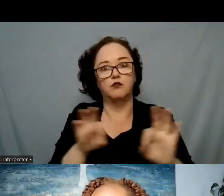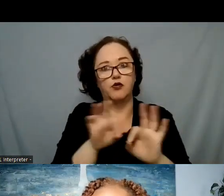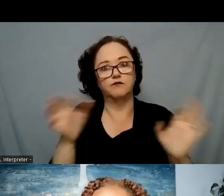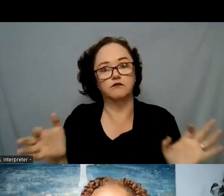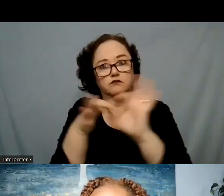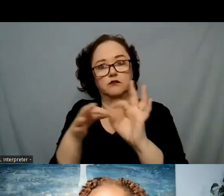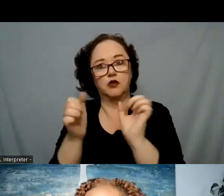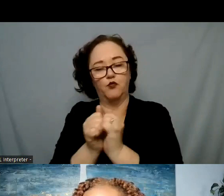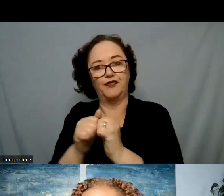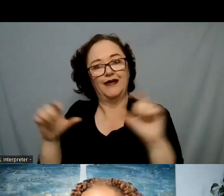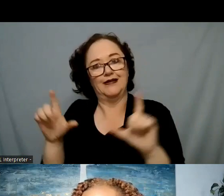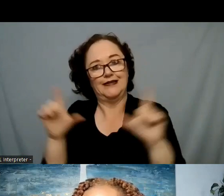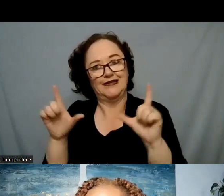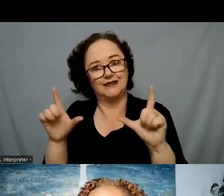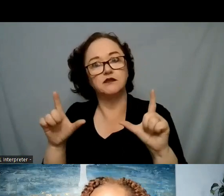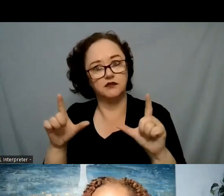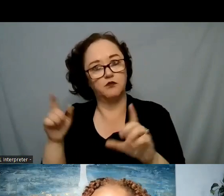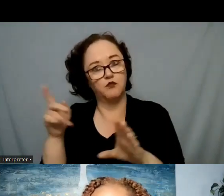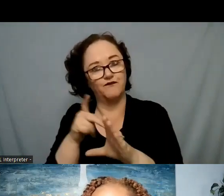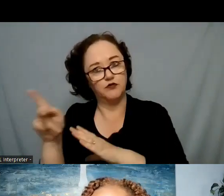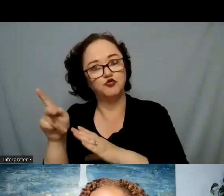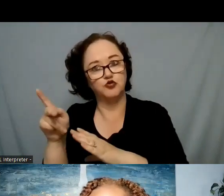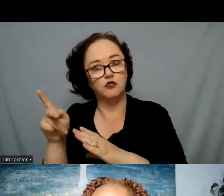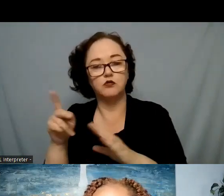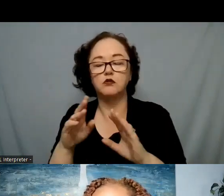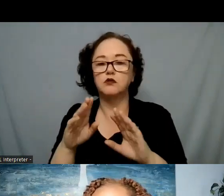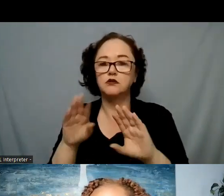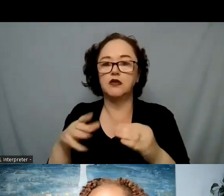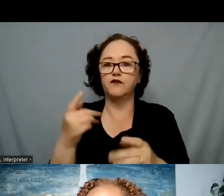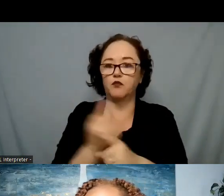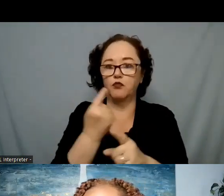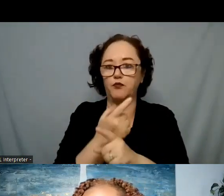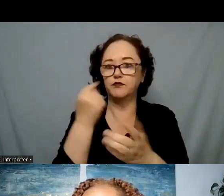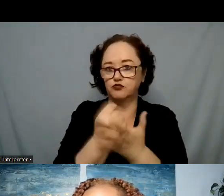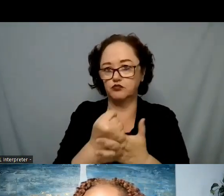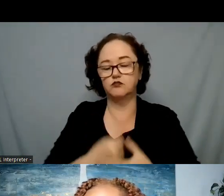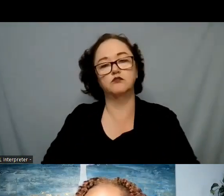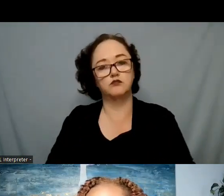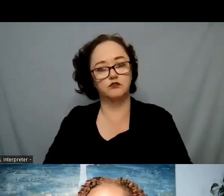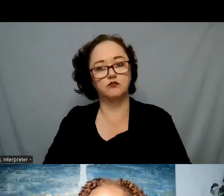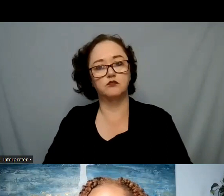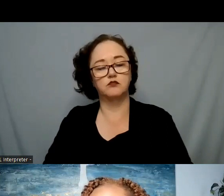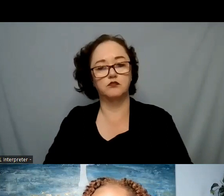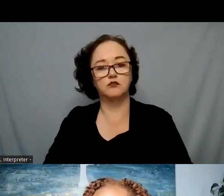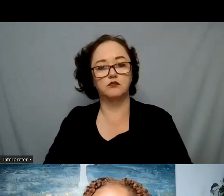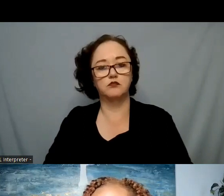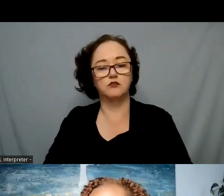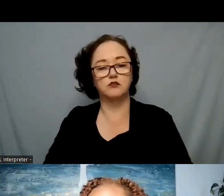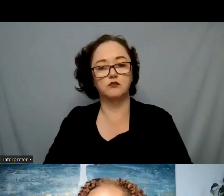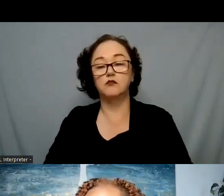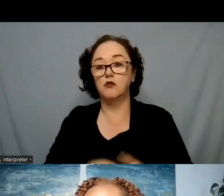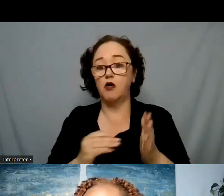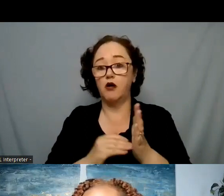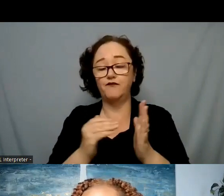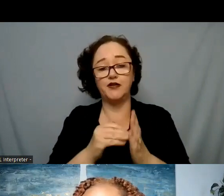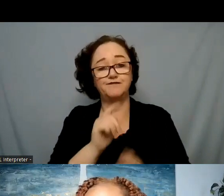where they can be able to get appropriate treatment and because often these individuals are